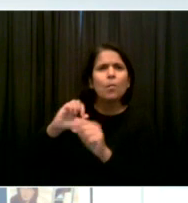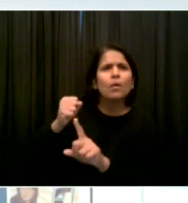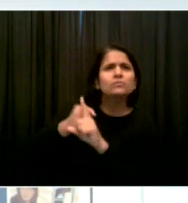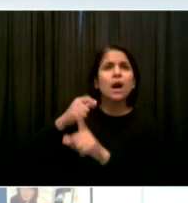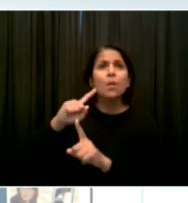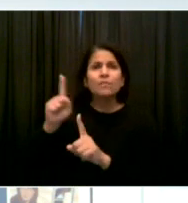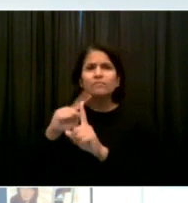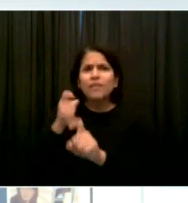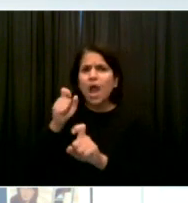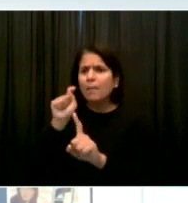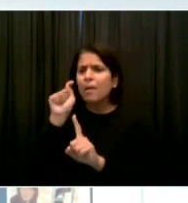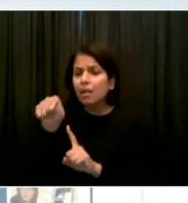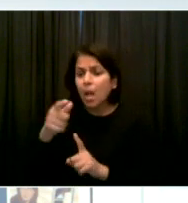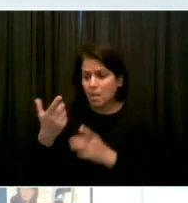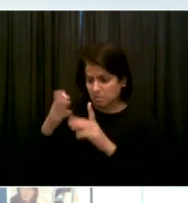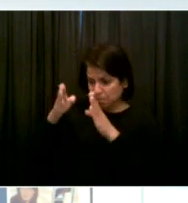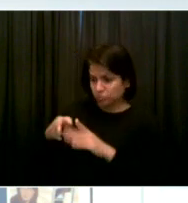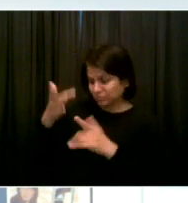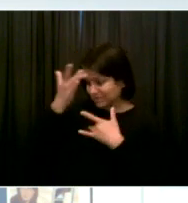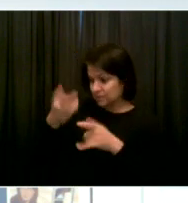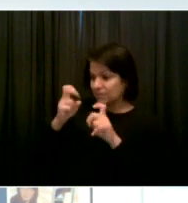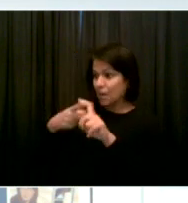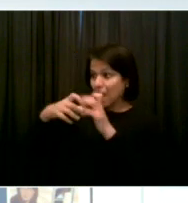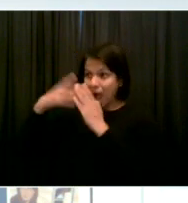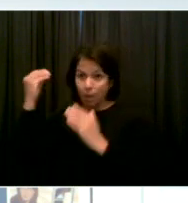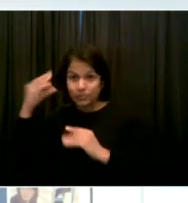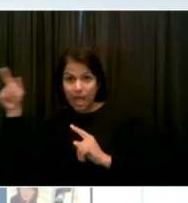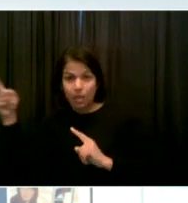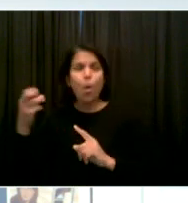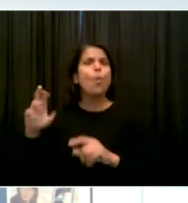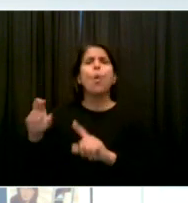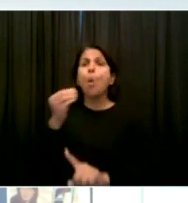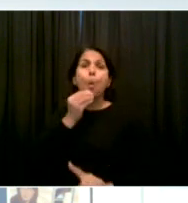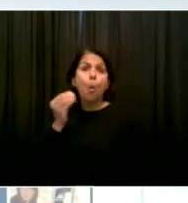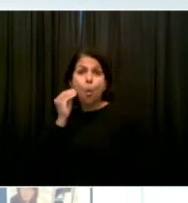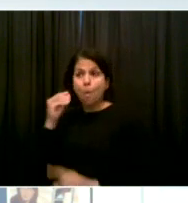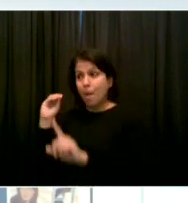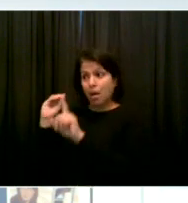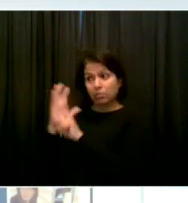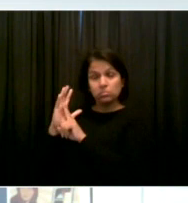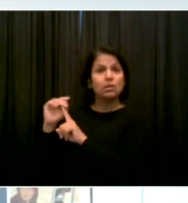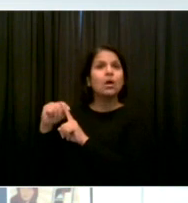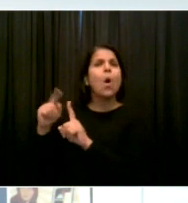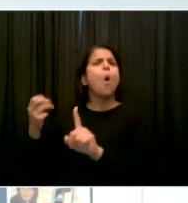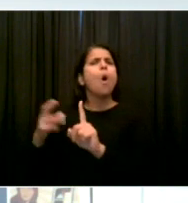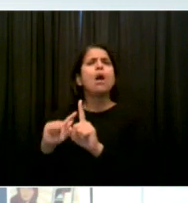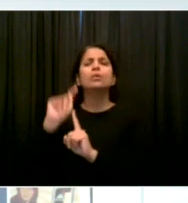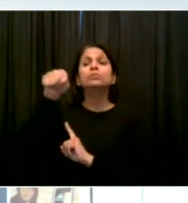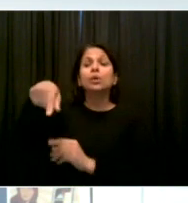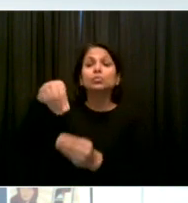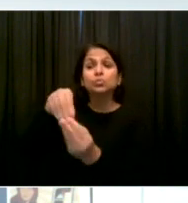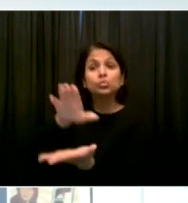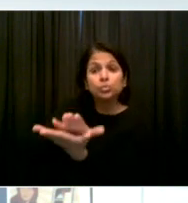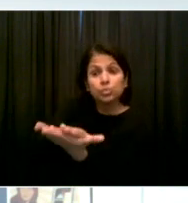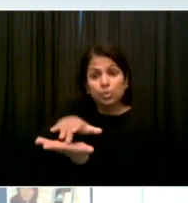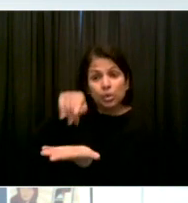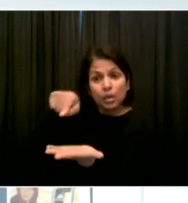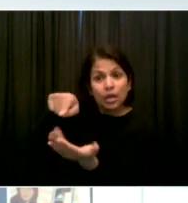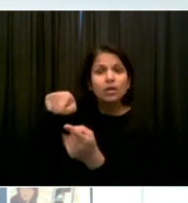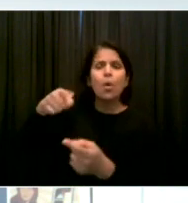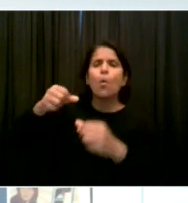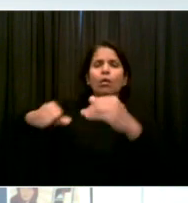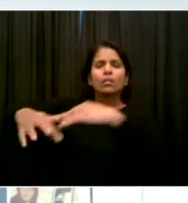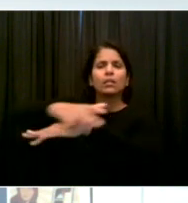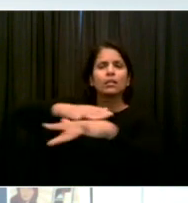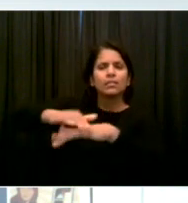respect to school transmission. And the former, as we've been talking about now for days, we are